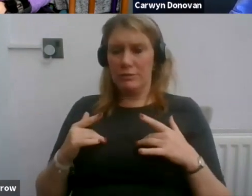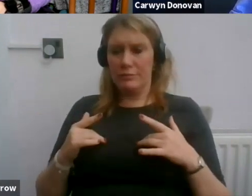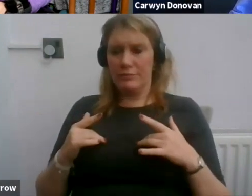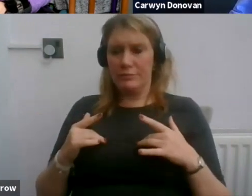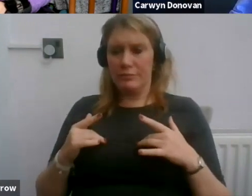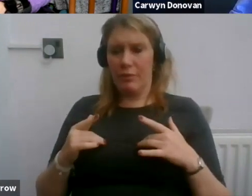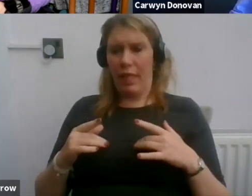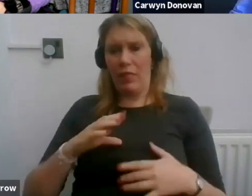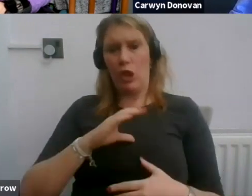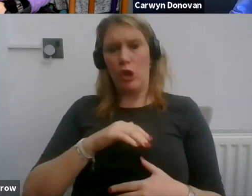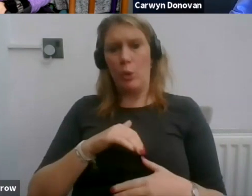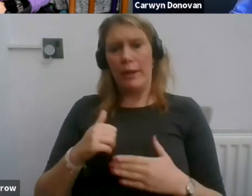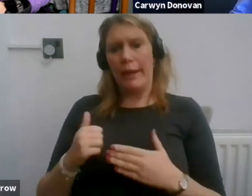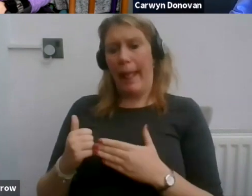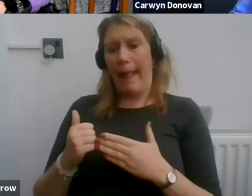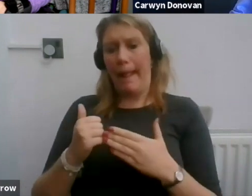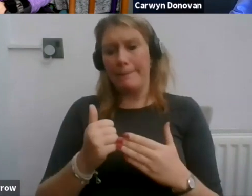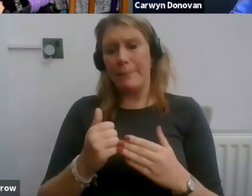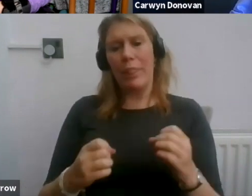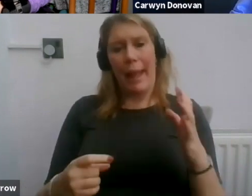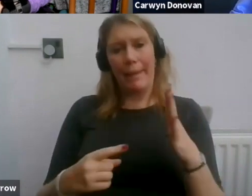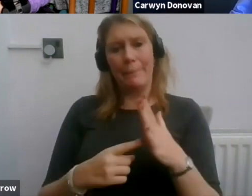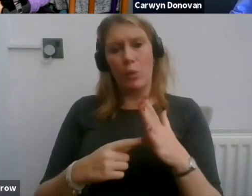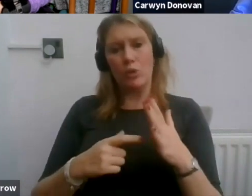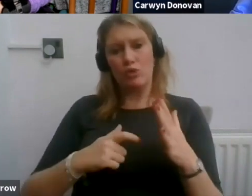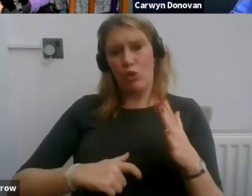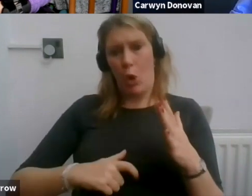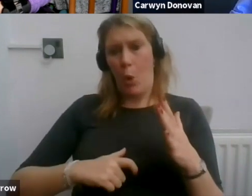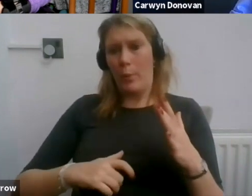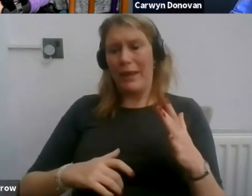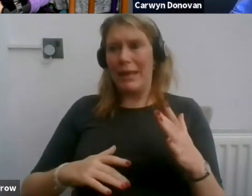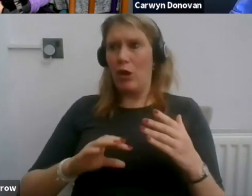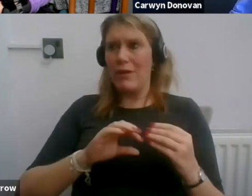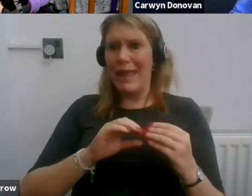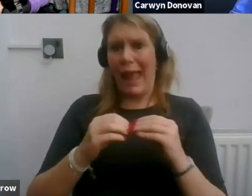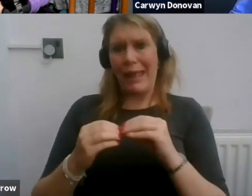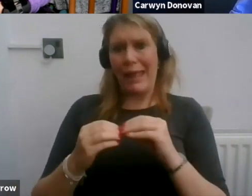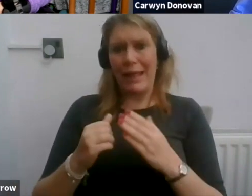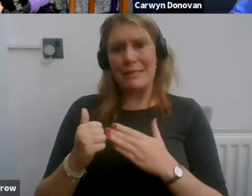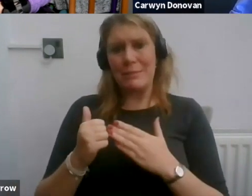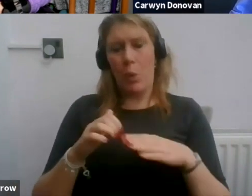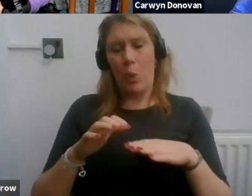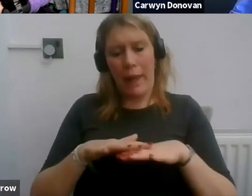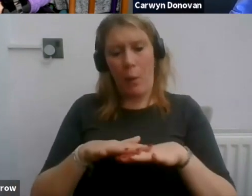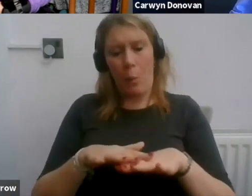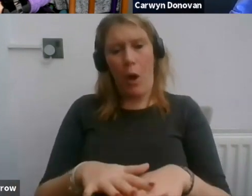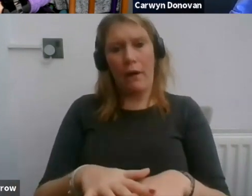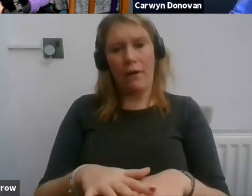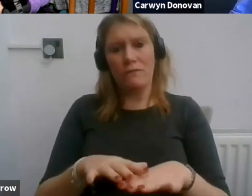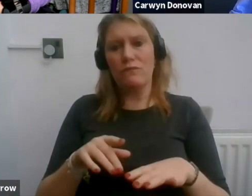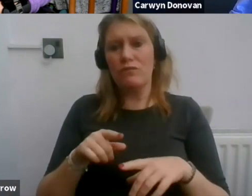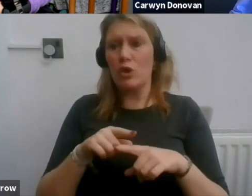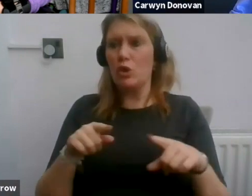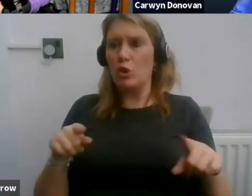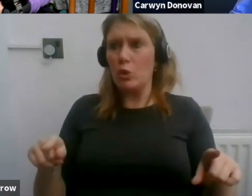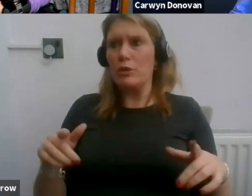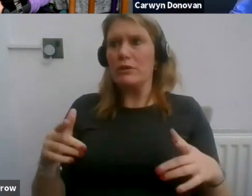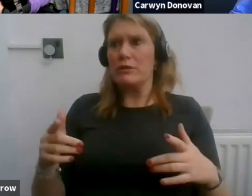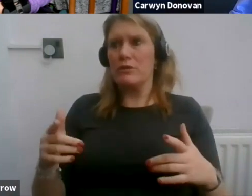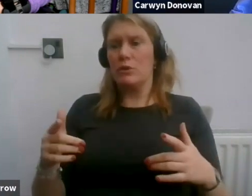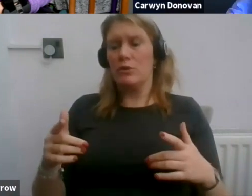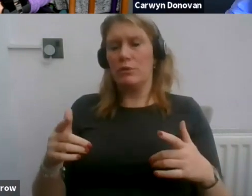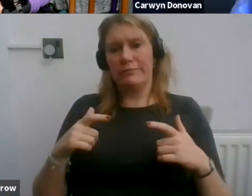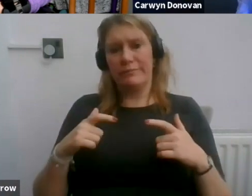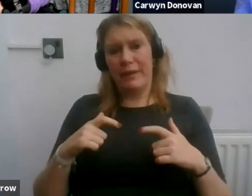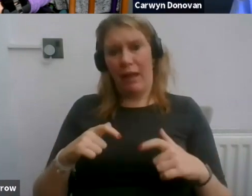plays, that we create that support network for you to go about your work in lives in.